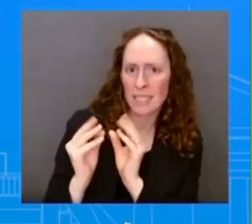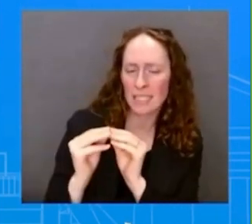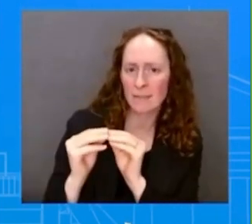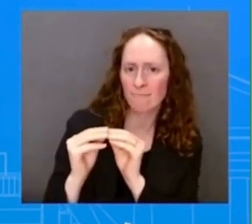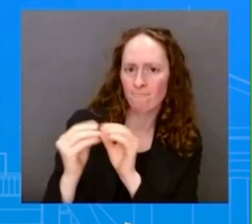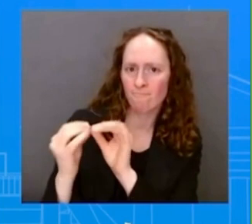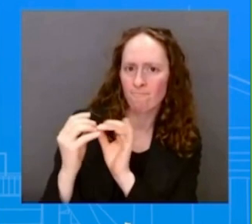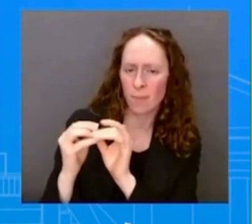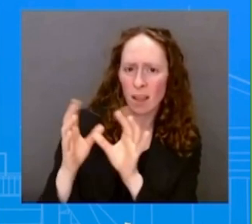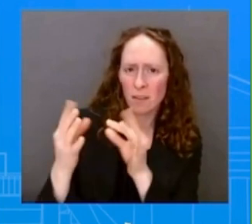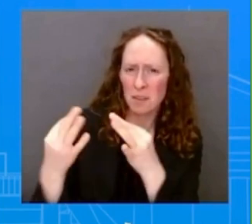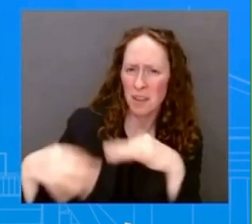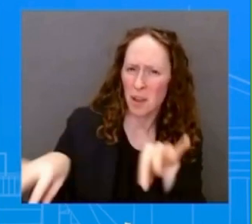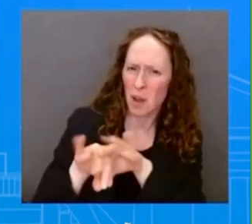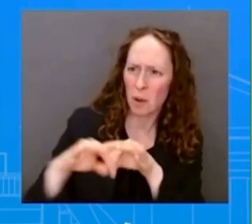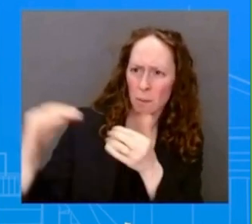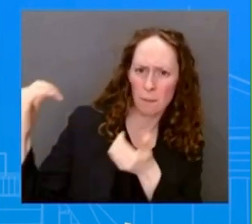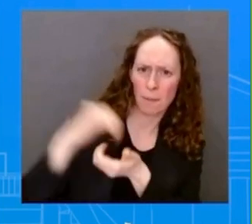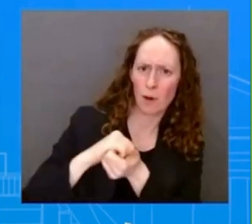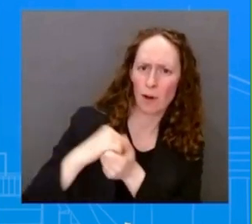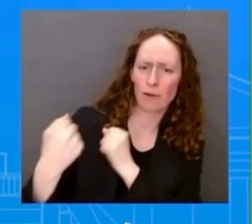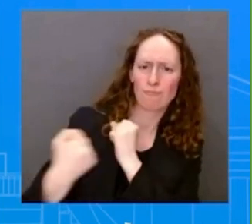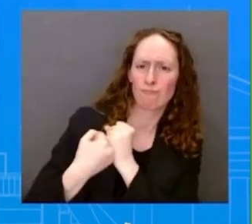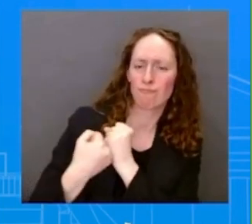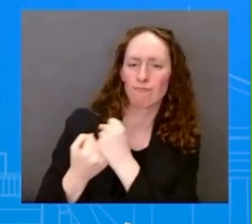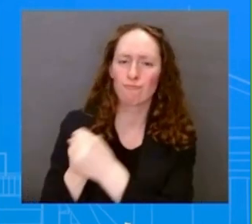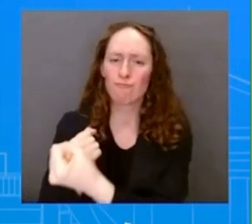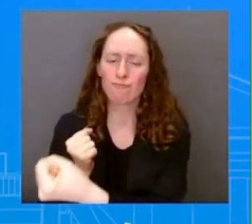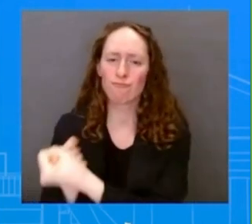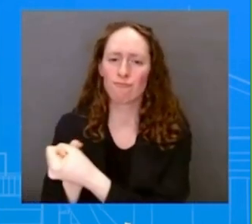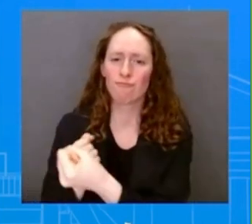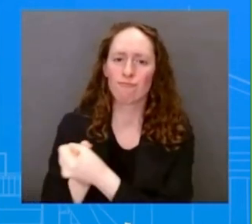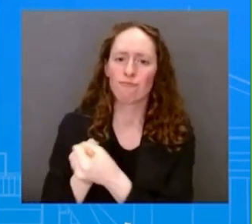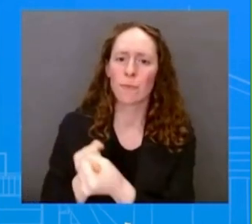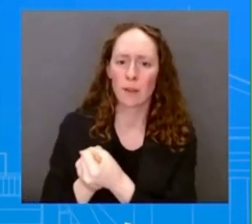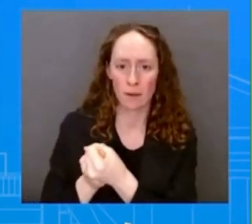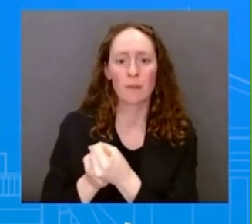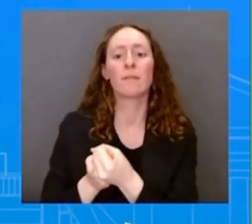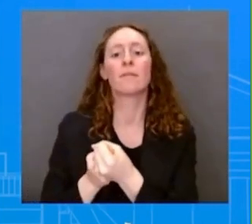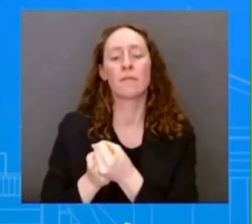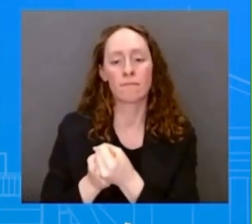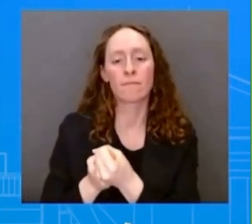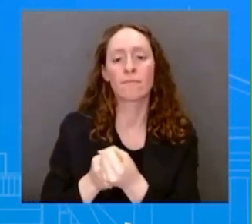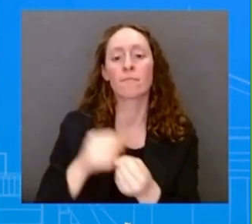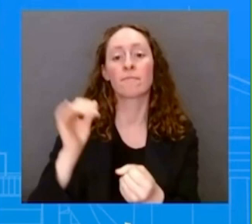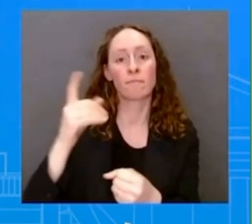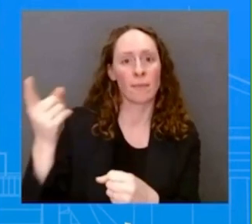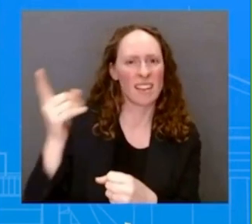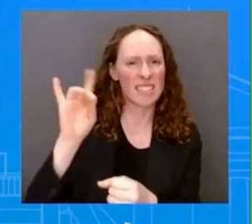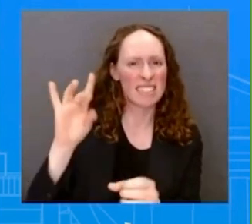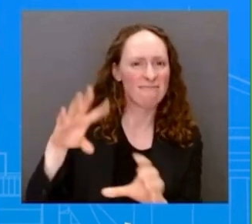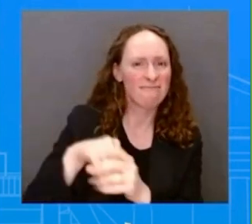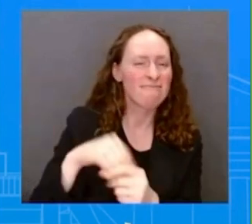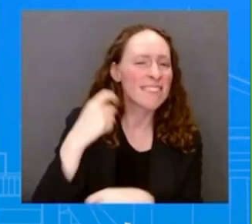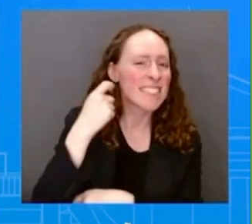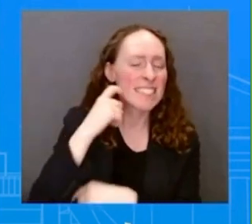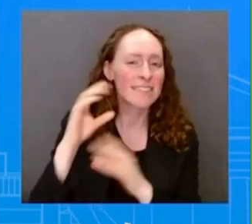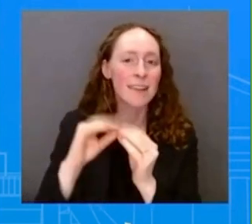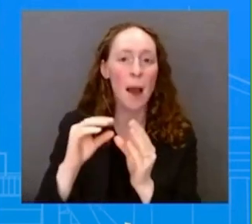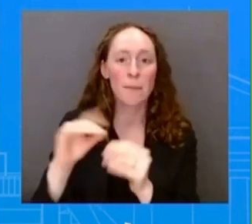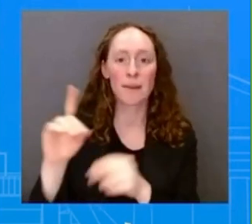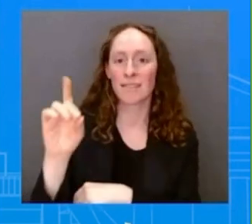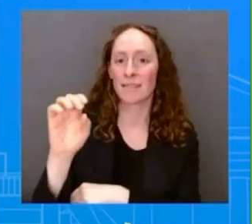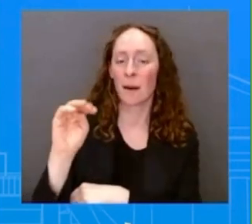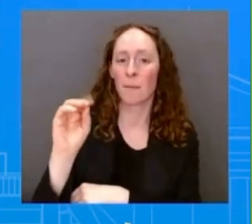the second summit for democracy taking place and given recent events of course in the region the two leaders will highlight the importance of upholding and protecting